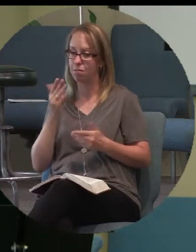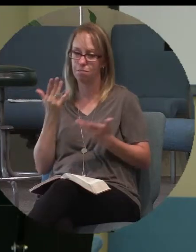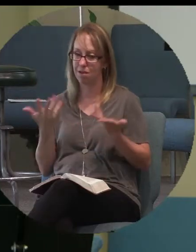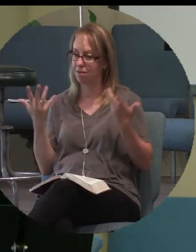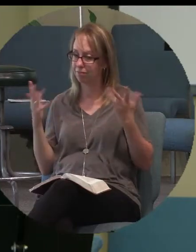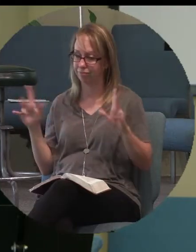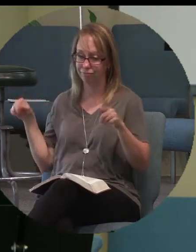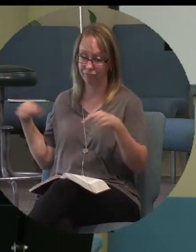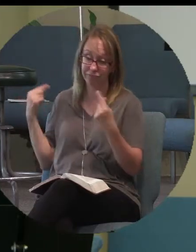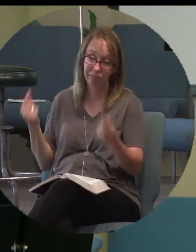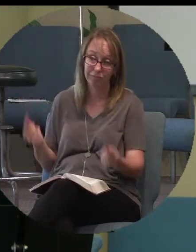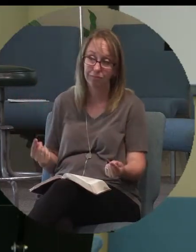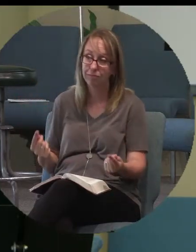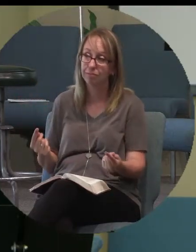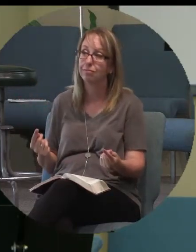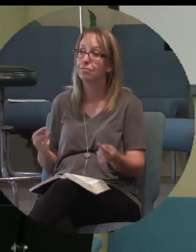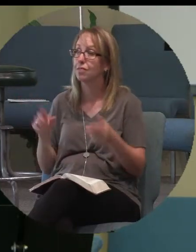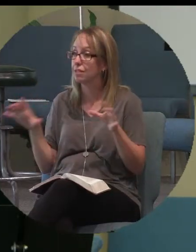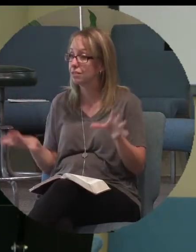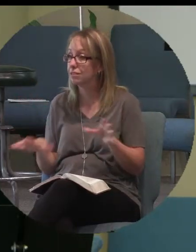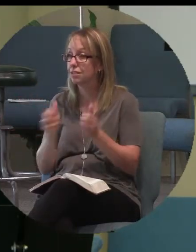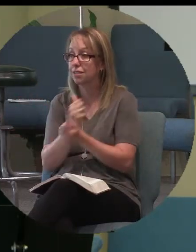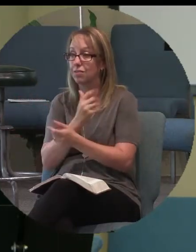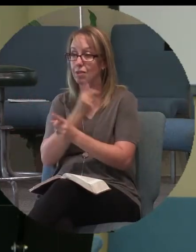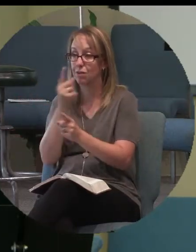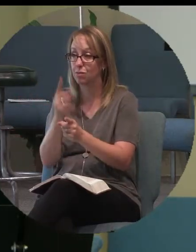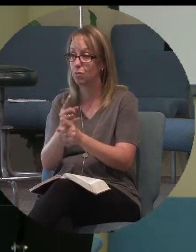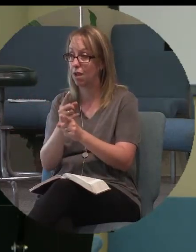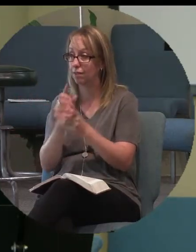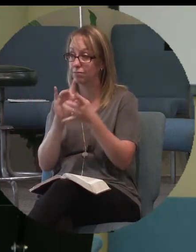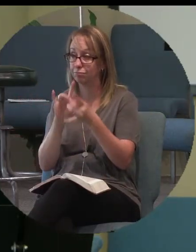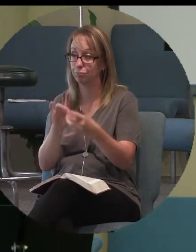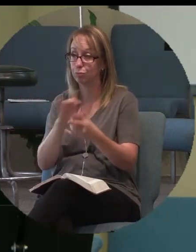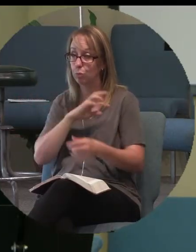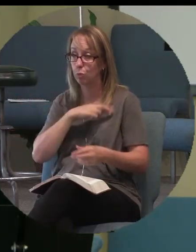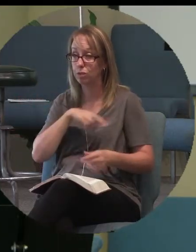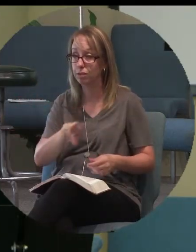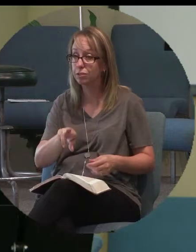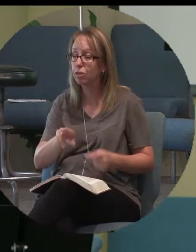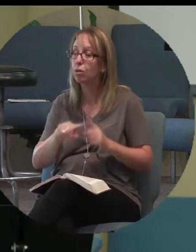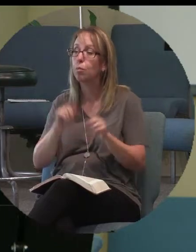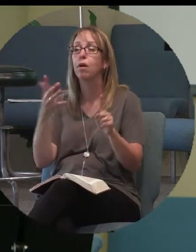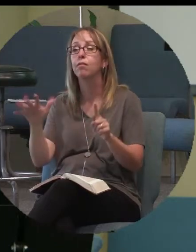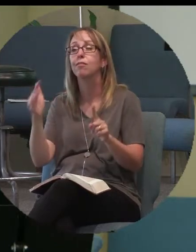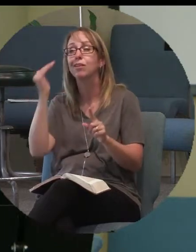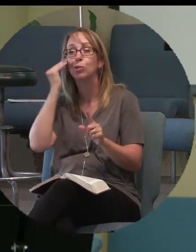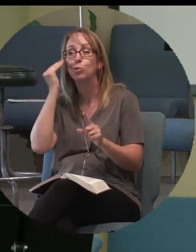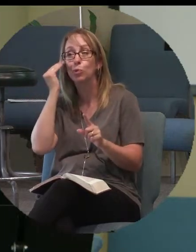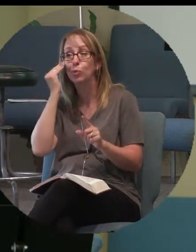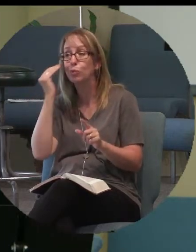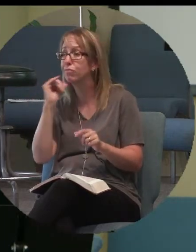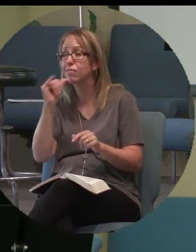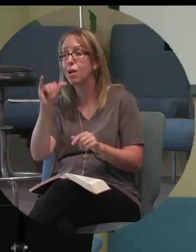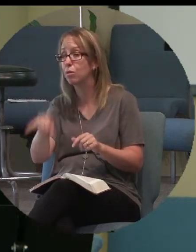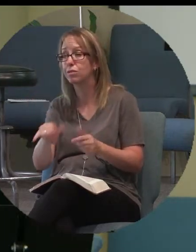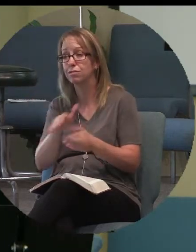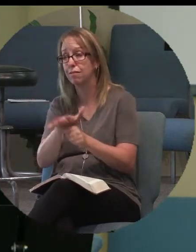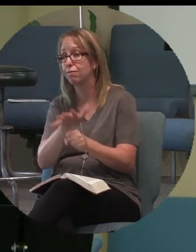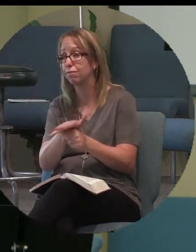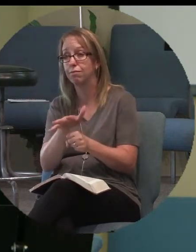always done everything right religiously, but he knew that that wasn't enough.